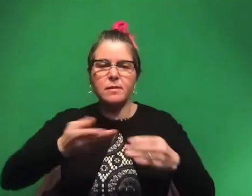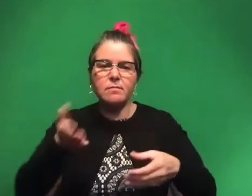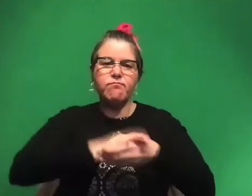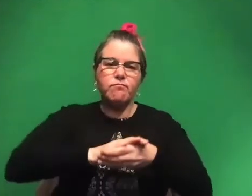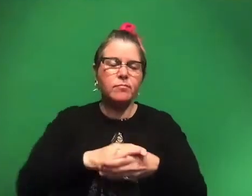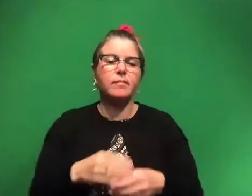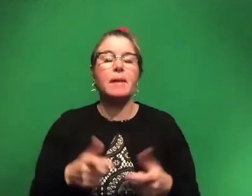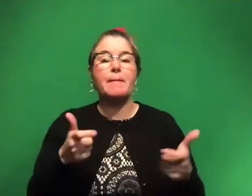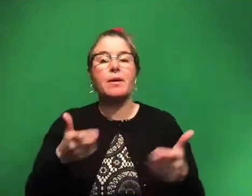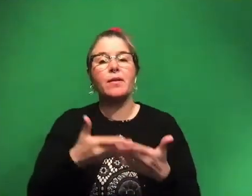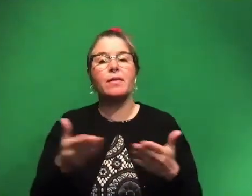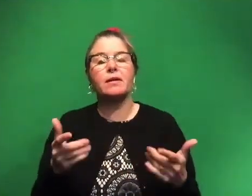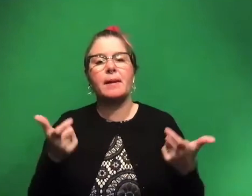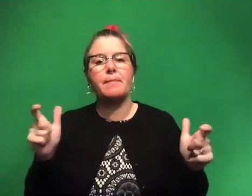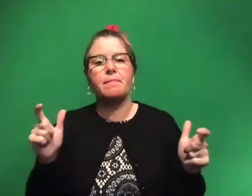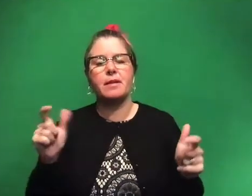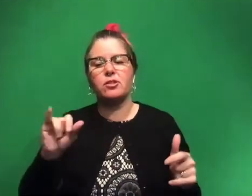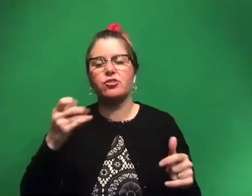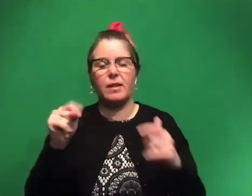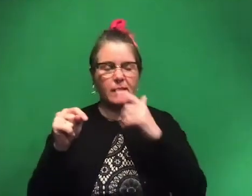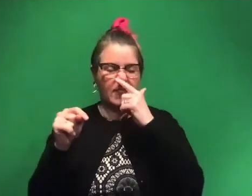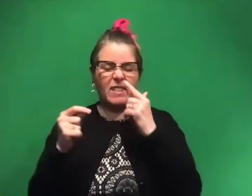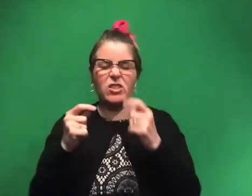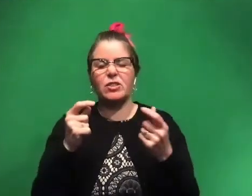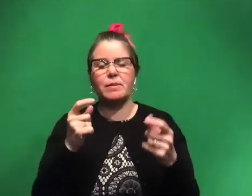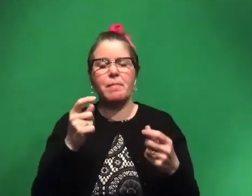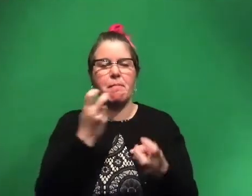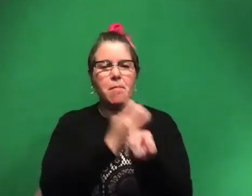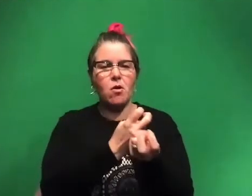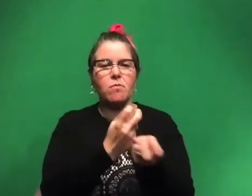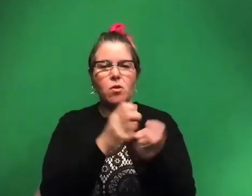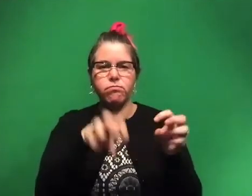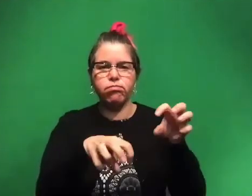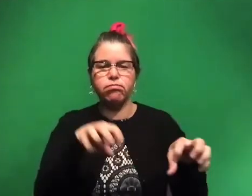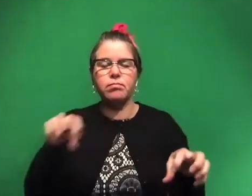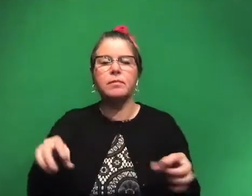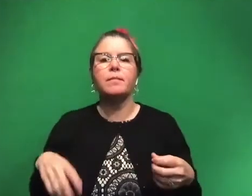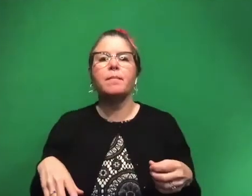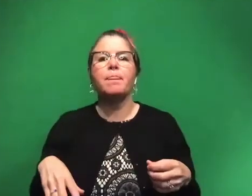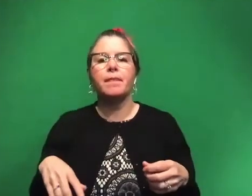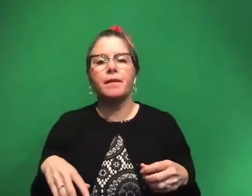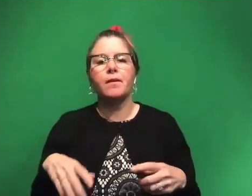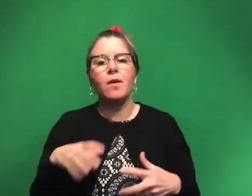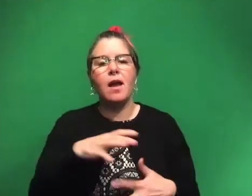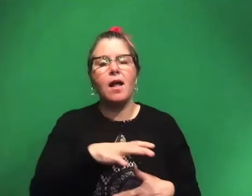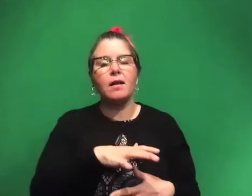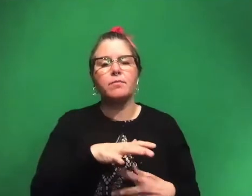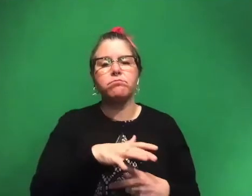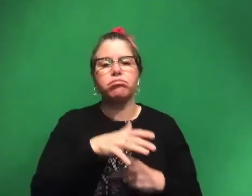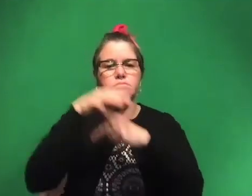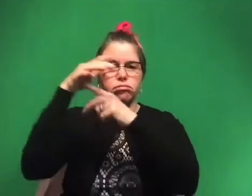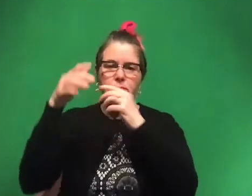things, um, like the big jackets where you've got just chunks of bone lying in there. Those are helicoptered out of that area